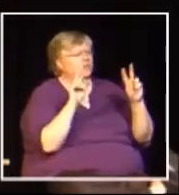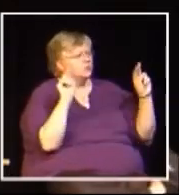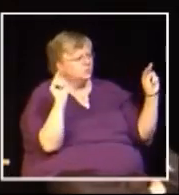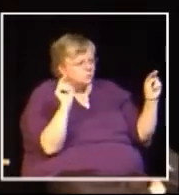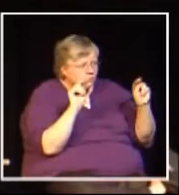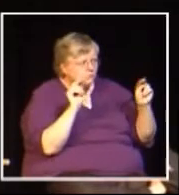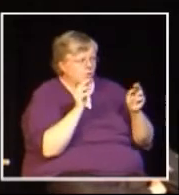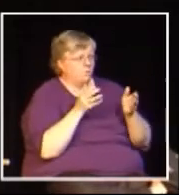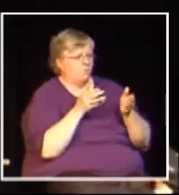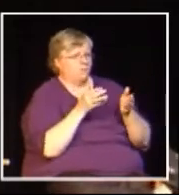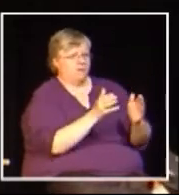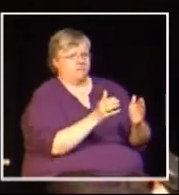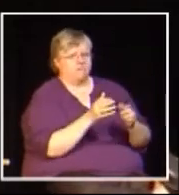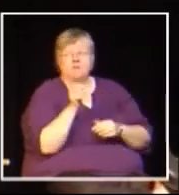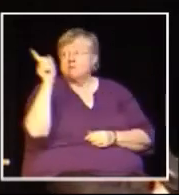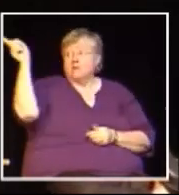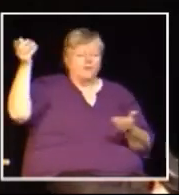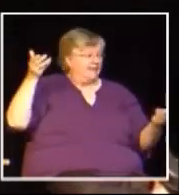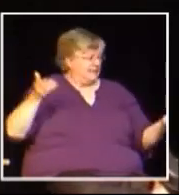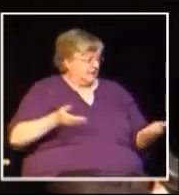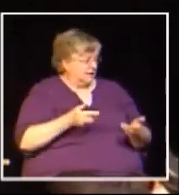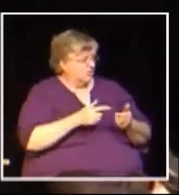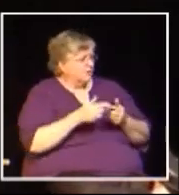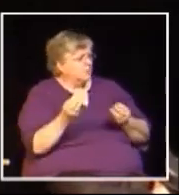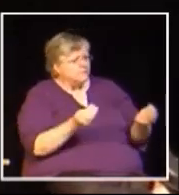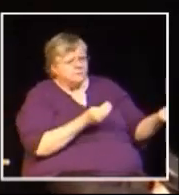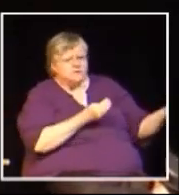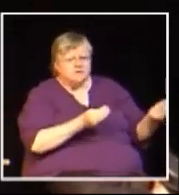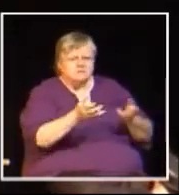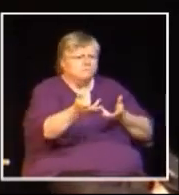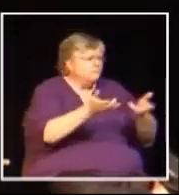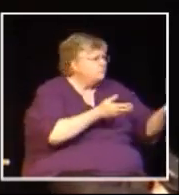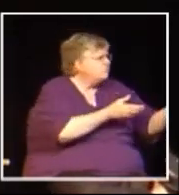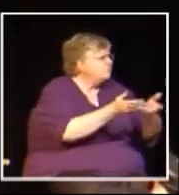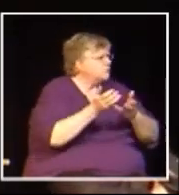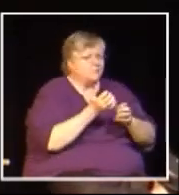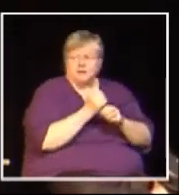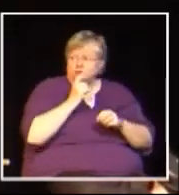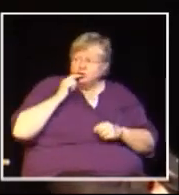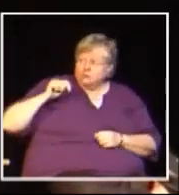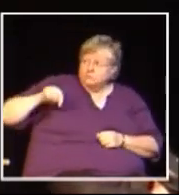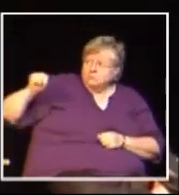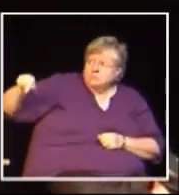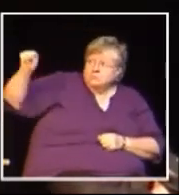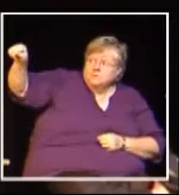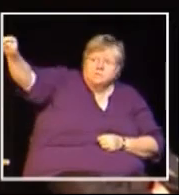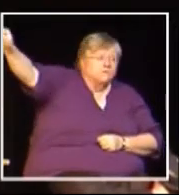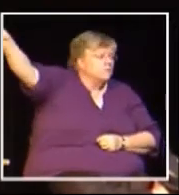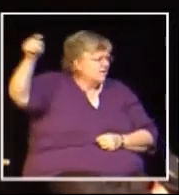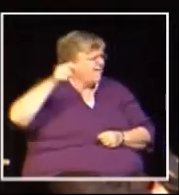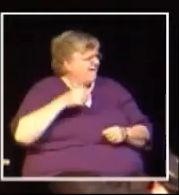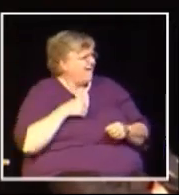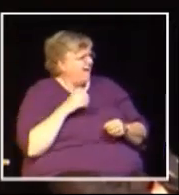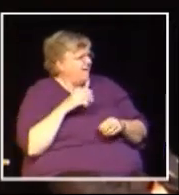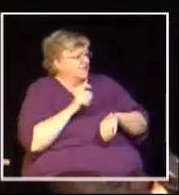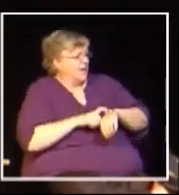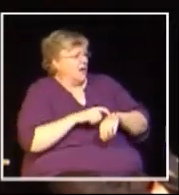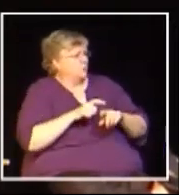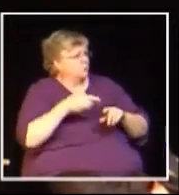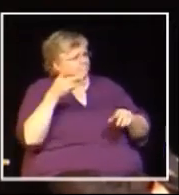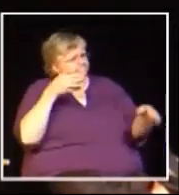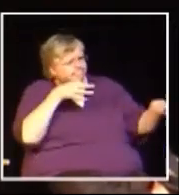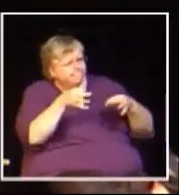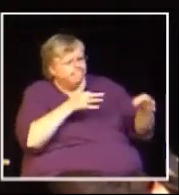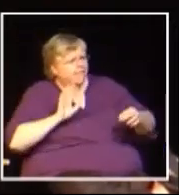goal here tonight is to hold informative, respectful, public dialogue before British Columbia votes in the